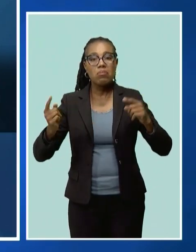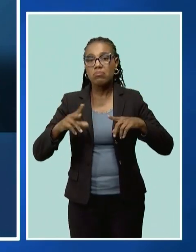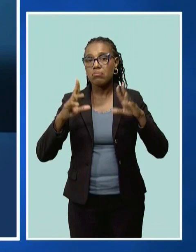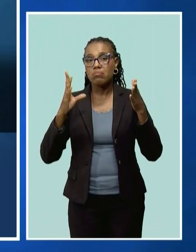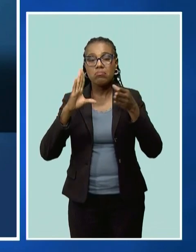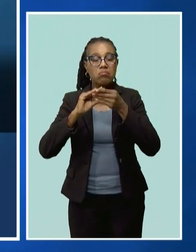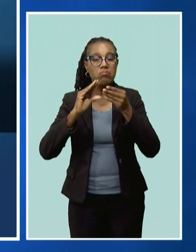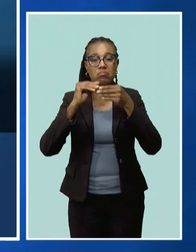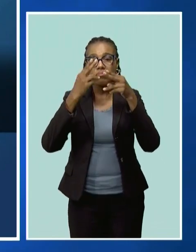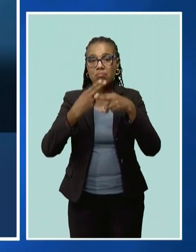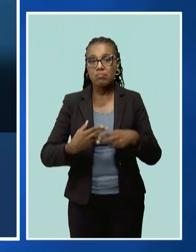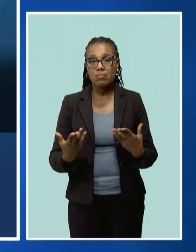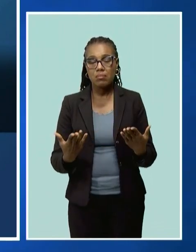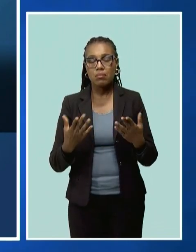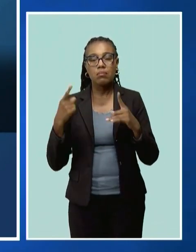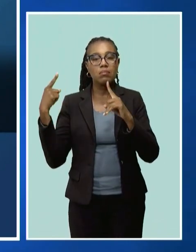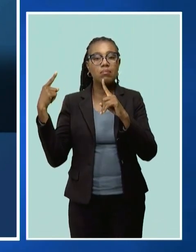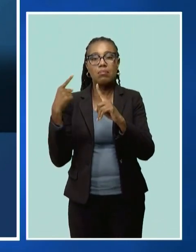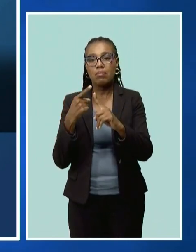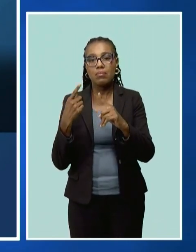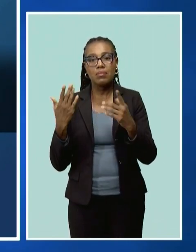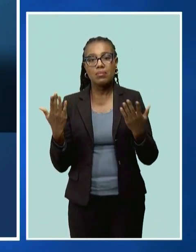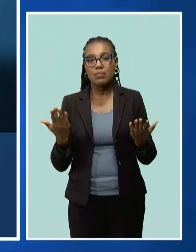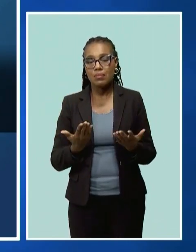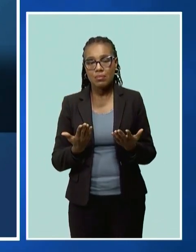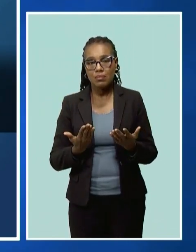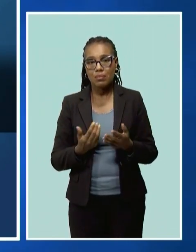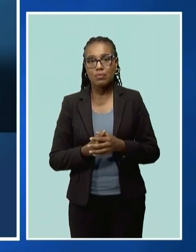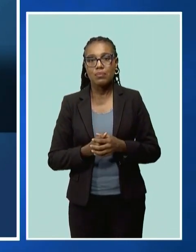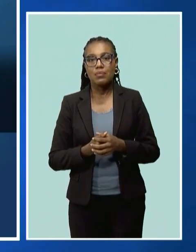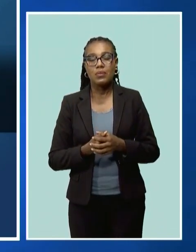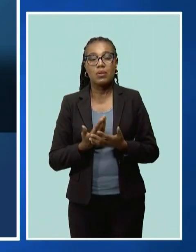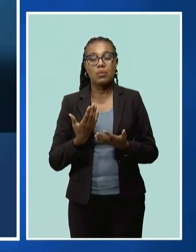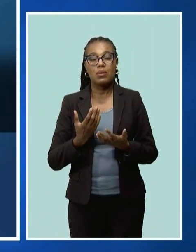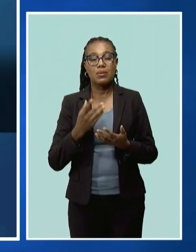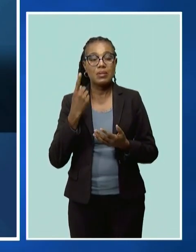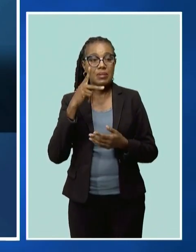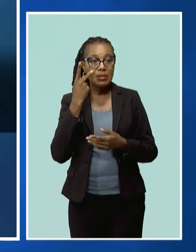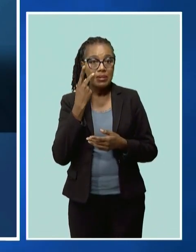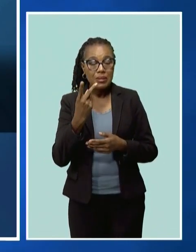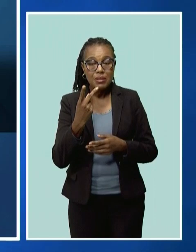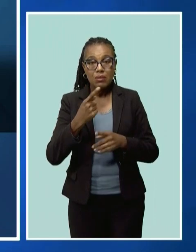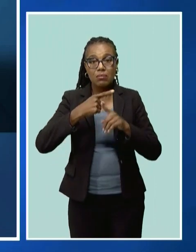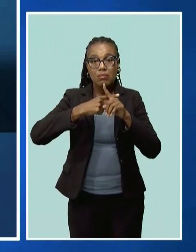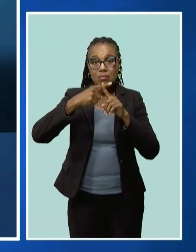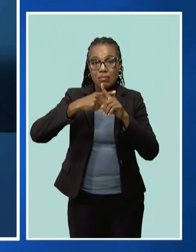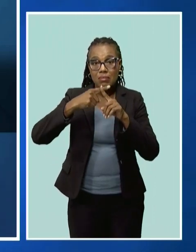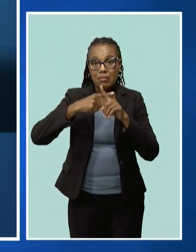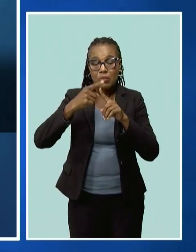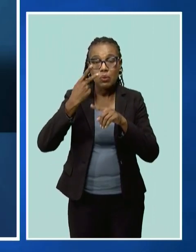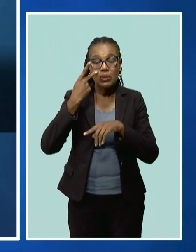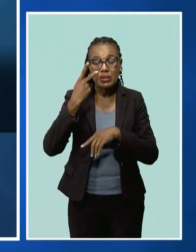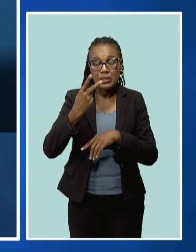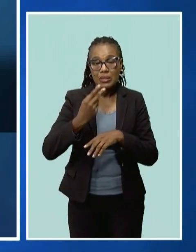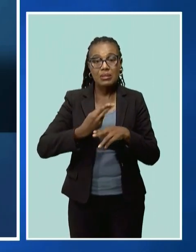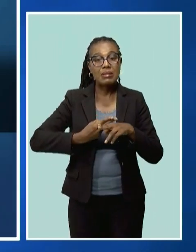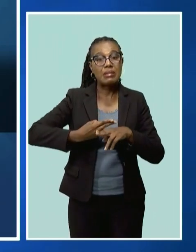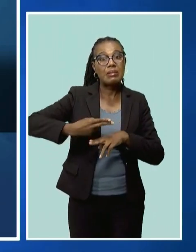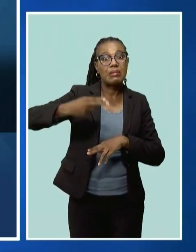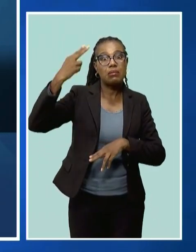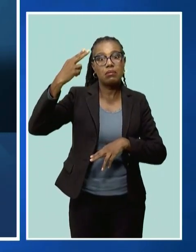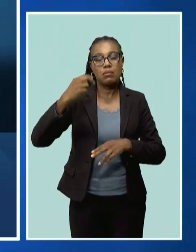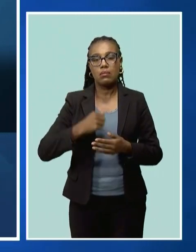The point is really, right, that the experience that we are seeing right now in terms of these high temperatures, high